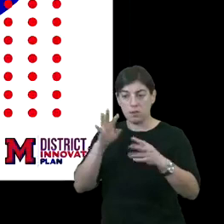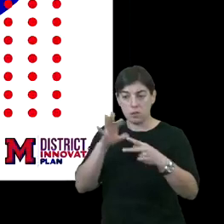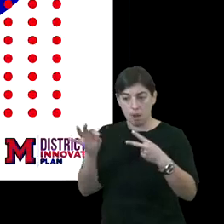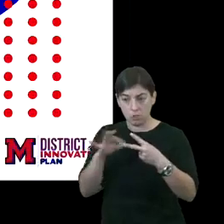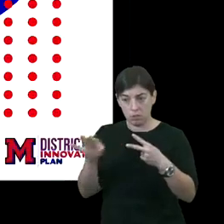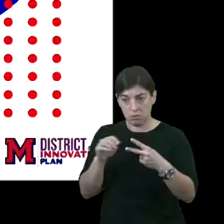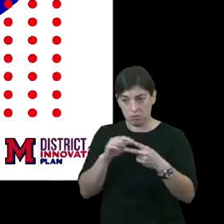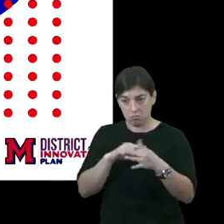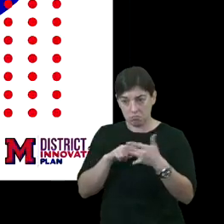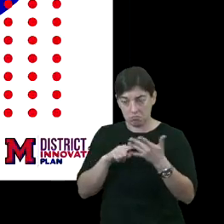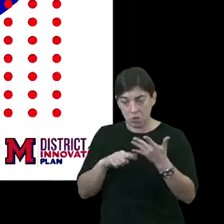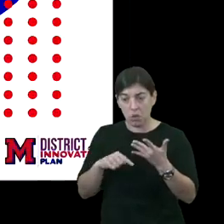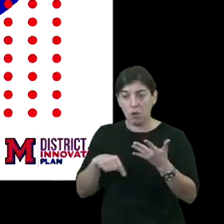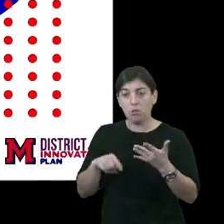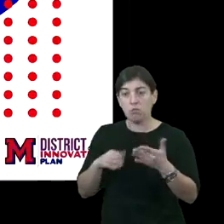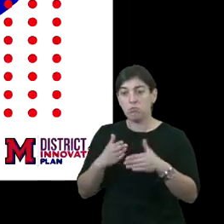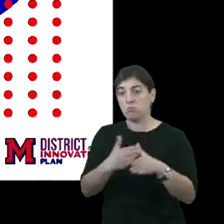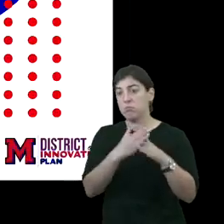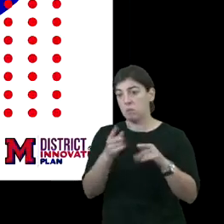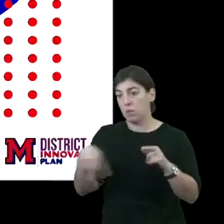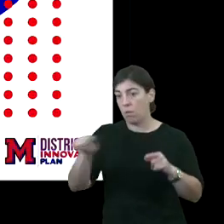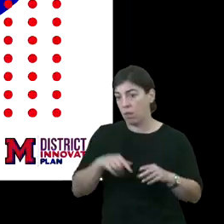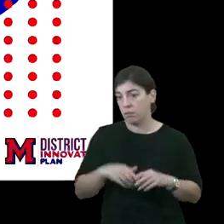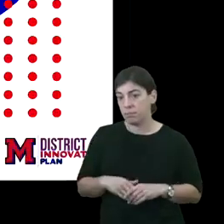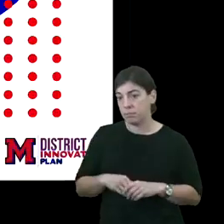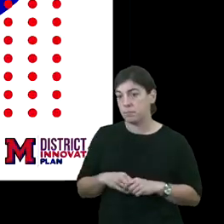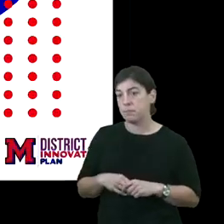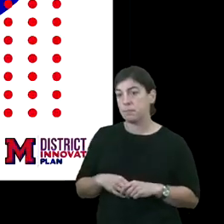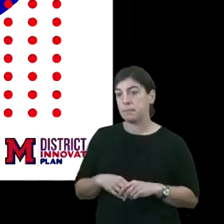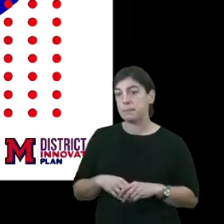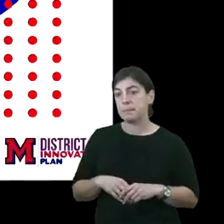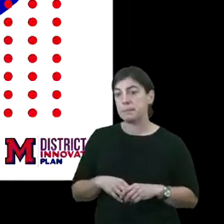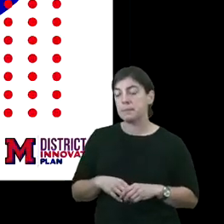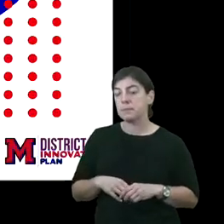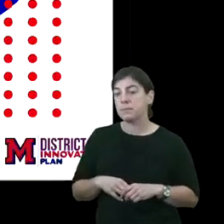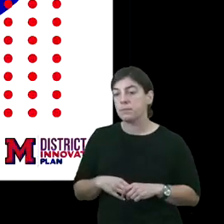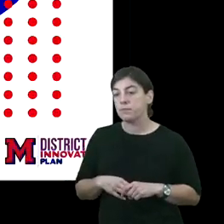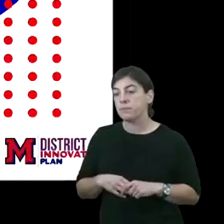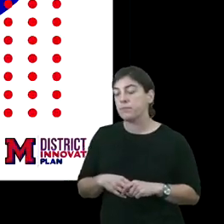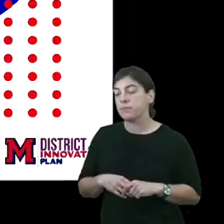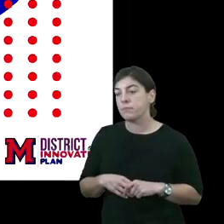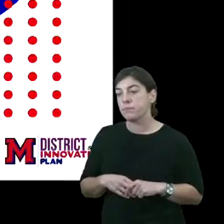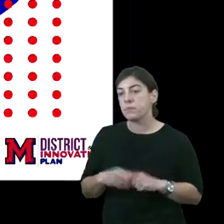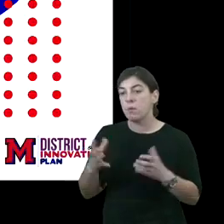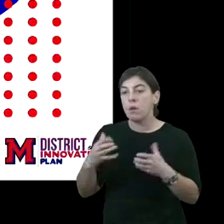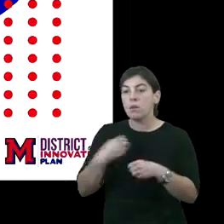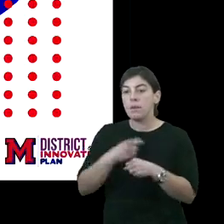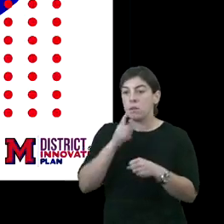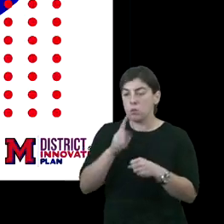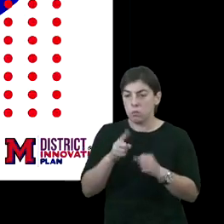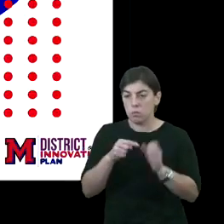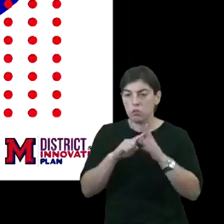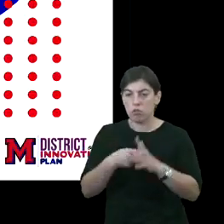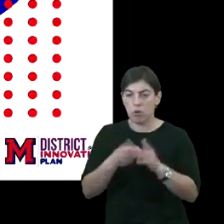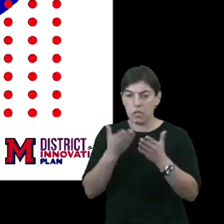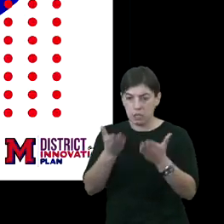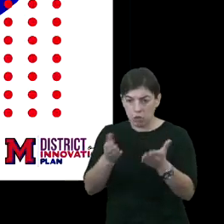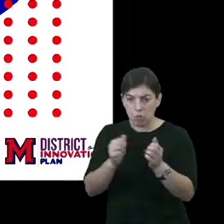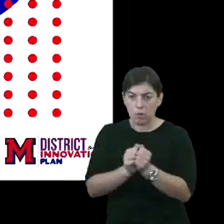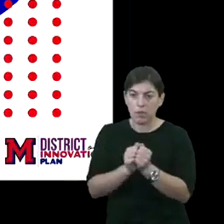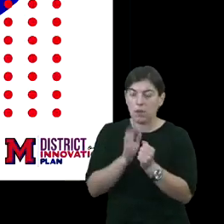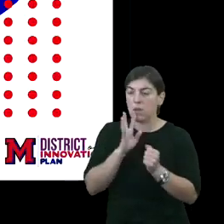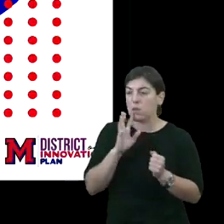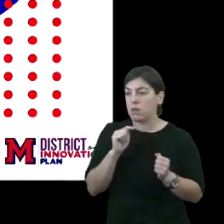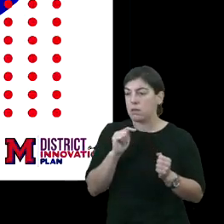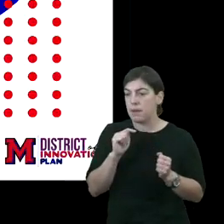that we want to share with you. I just want to make sure that we start here with really talking